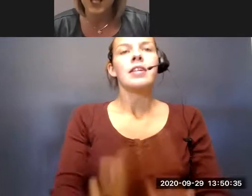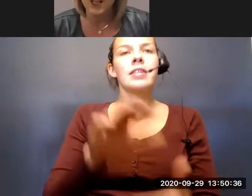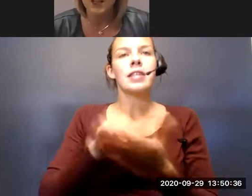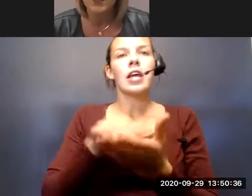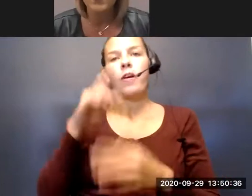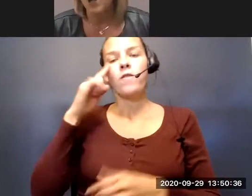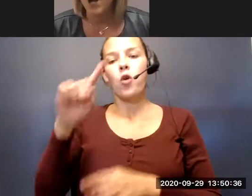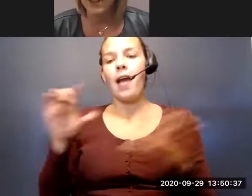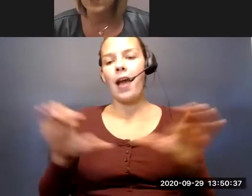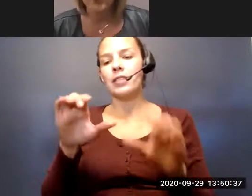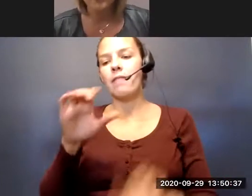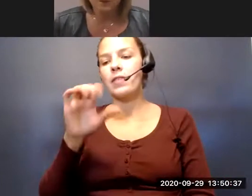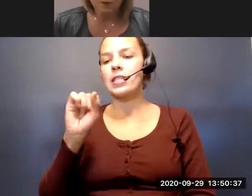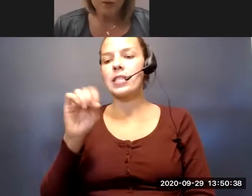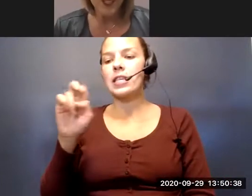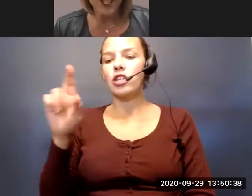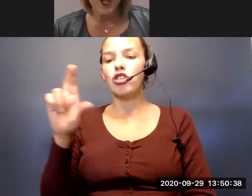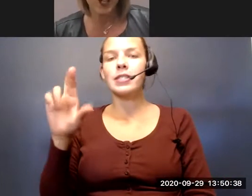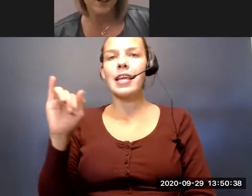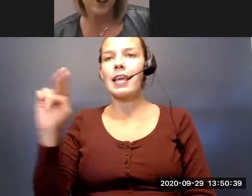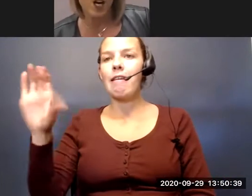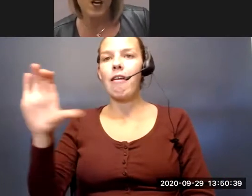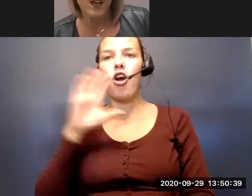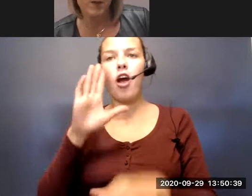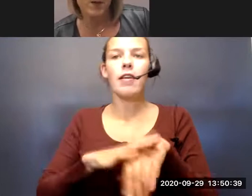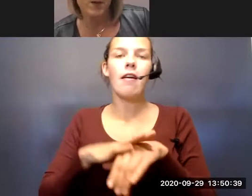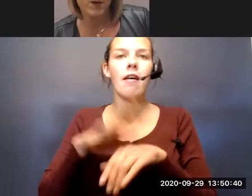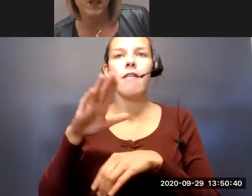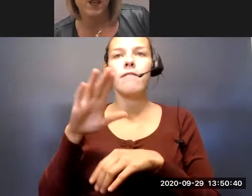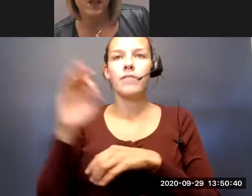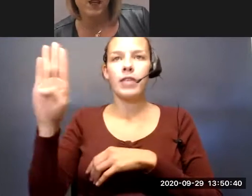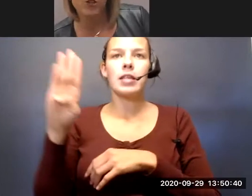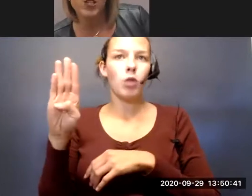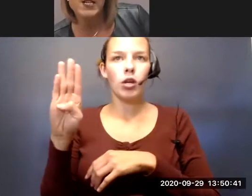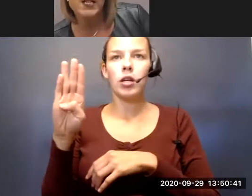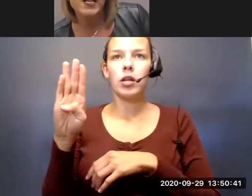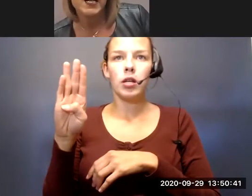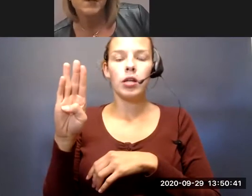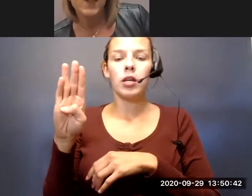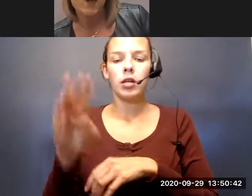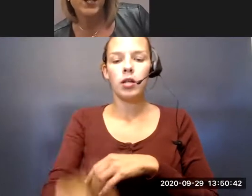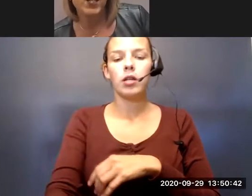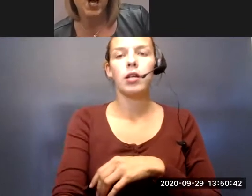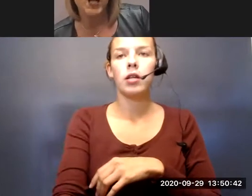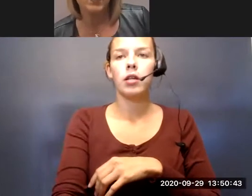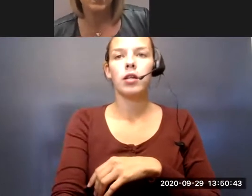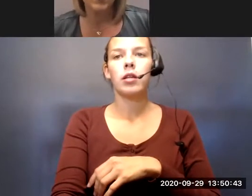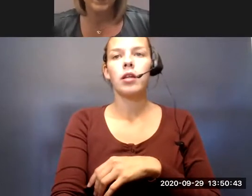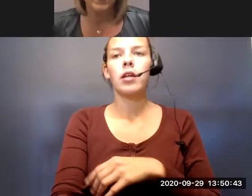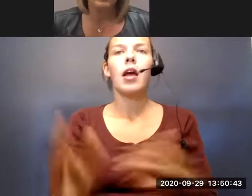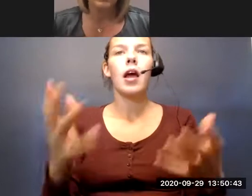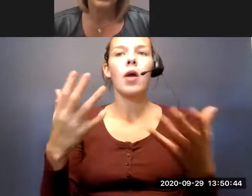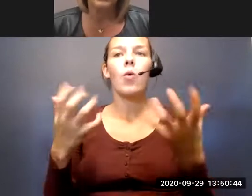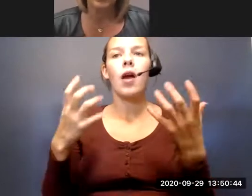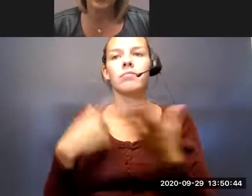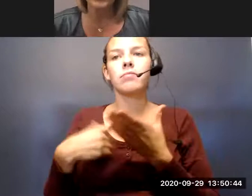Seniors, Inc. on Facebook. That's where a lot of our information is being held. I wanted to talk a little bit